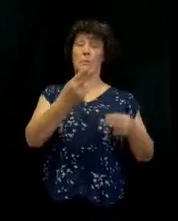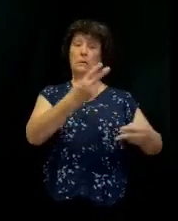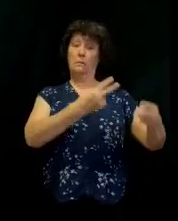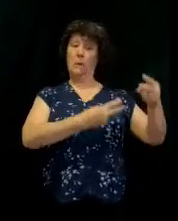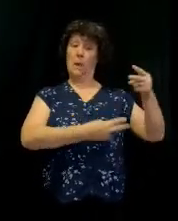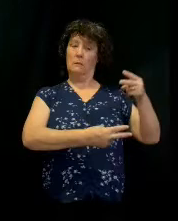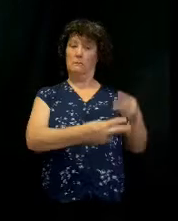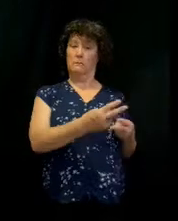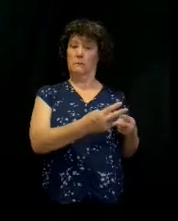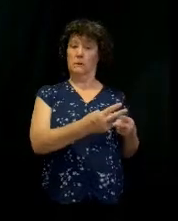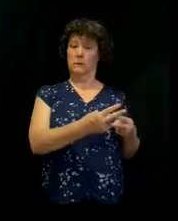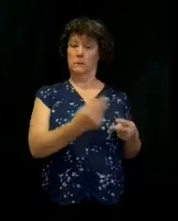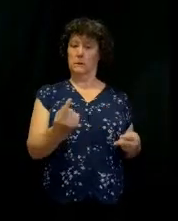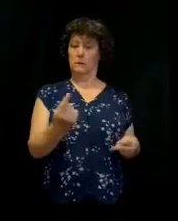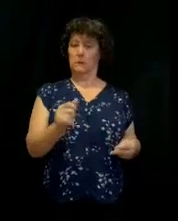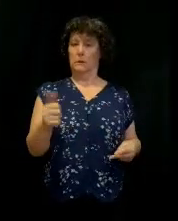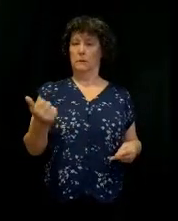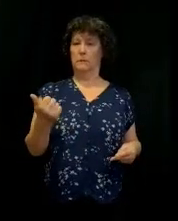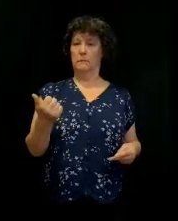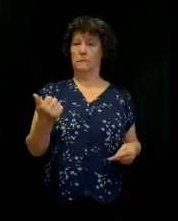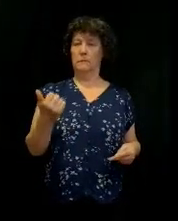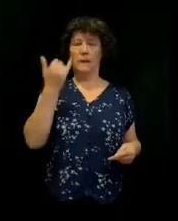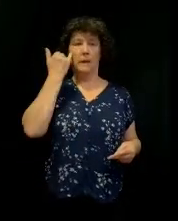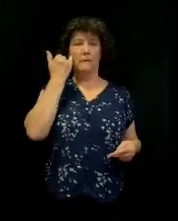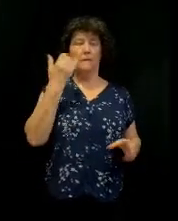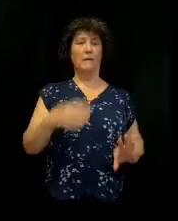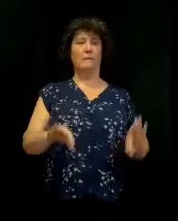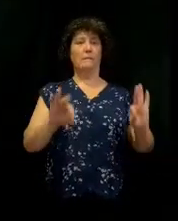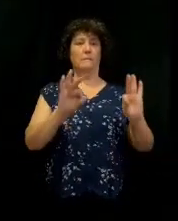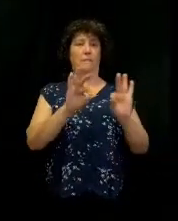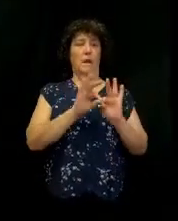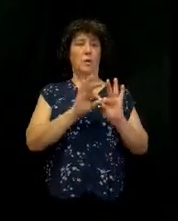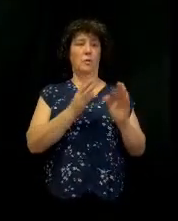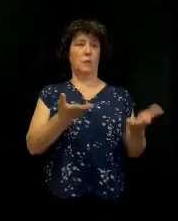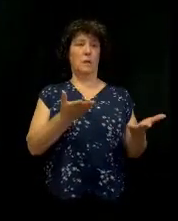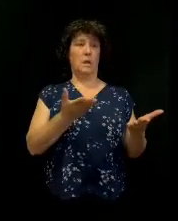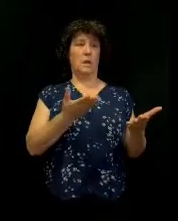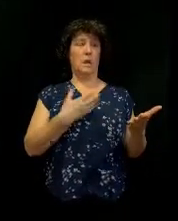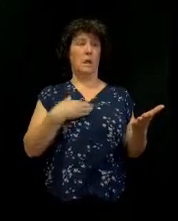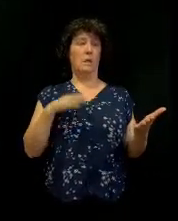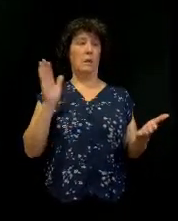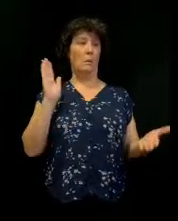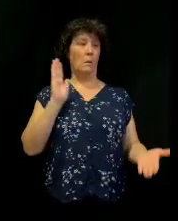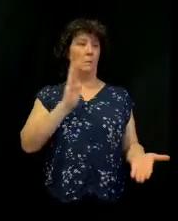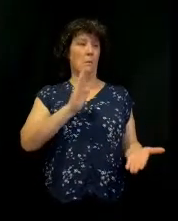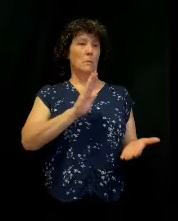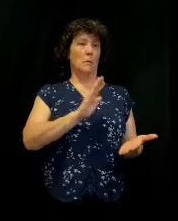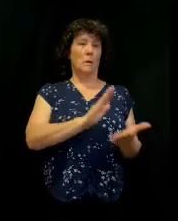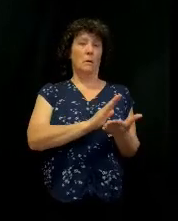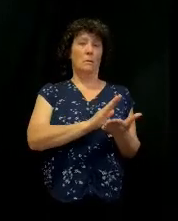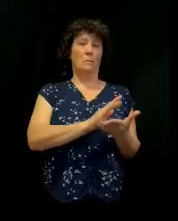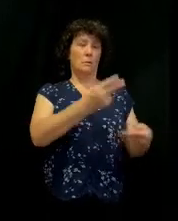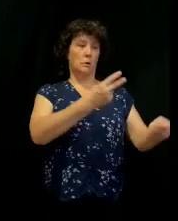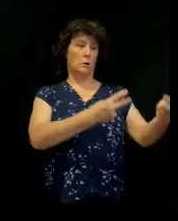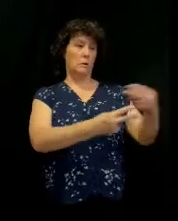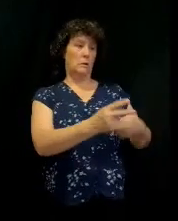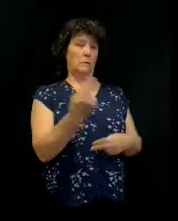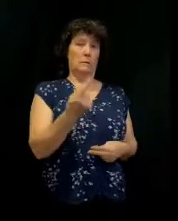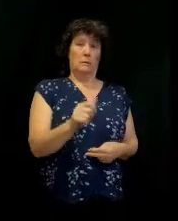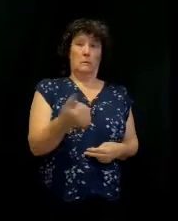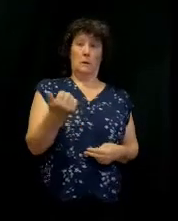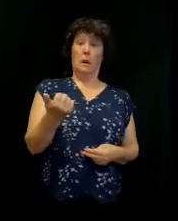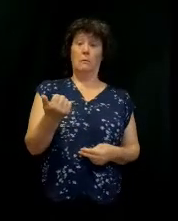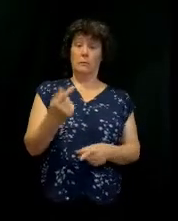It's not, if we have a value here in this church, it's not that it goes away, it just gets replaced by something else. Right?